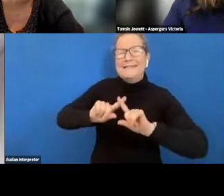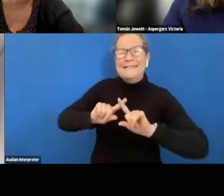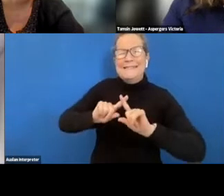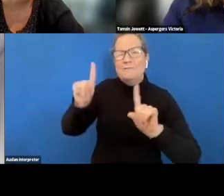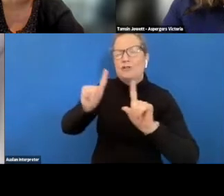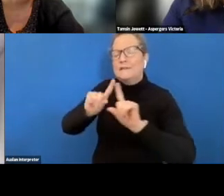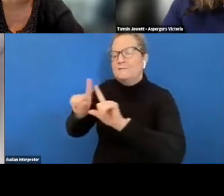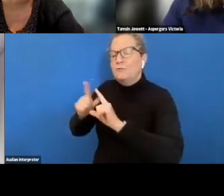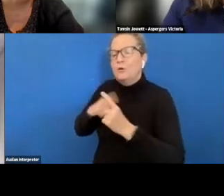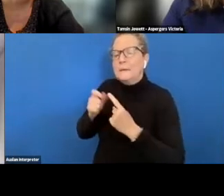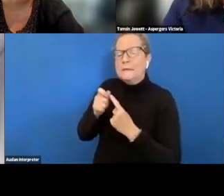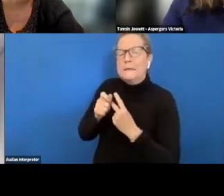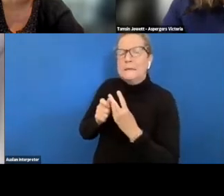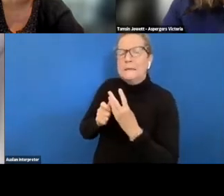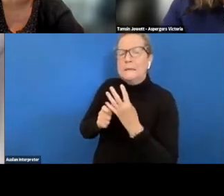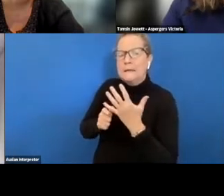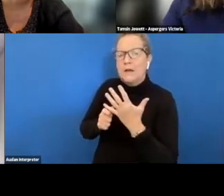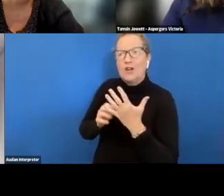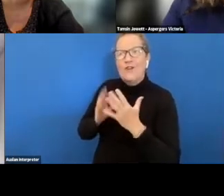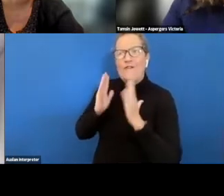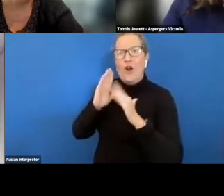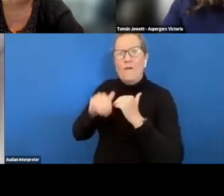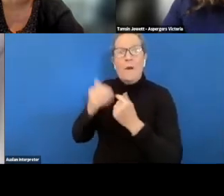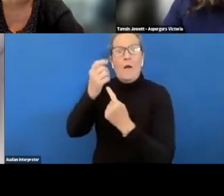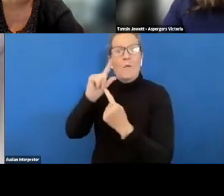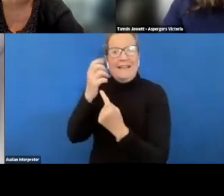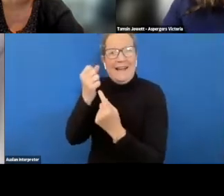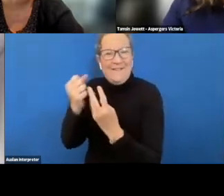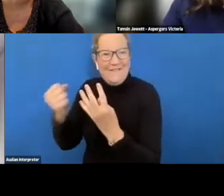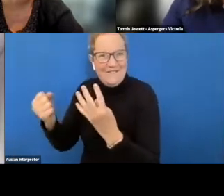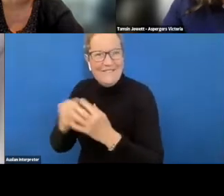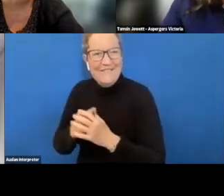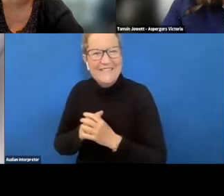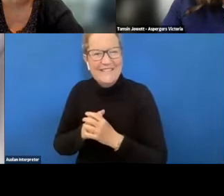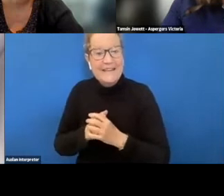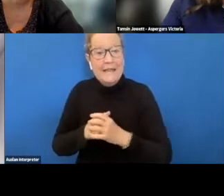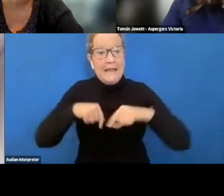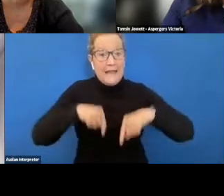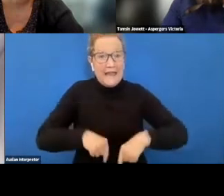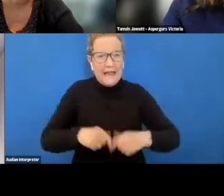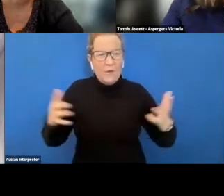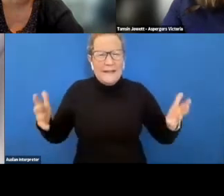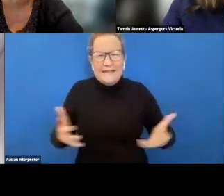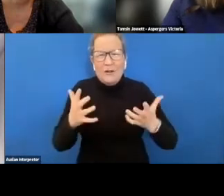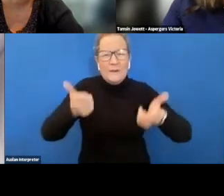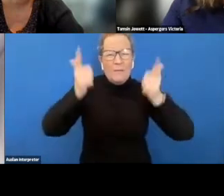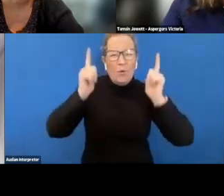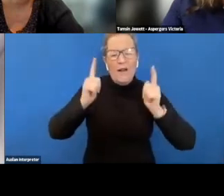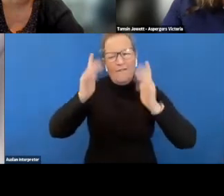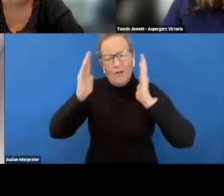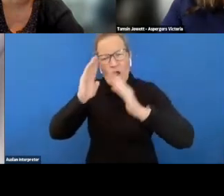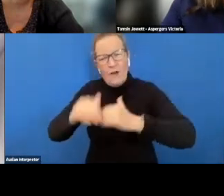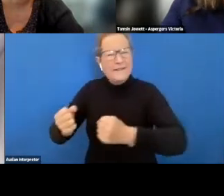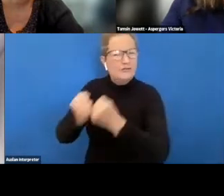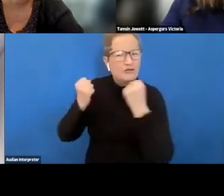what's missing uh instead we encourage a strength-based employment approach seeing what the person